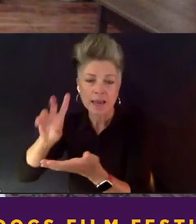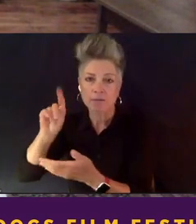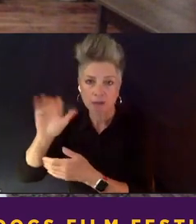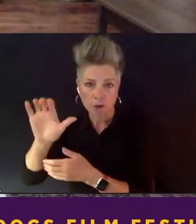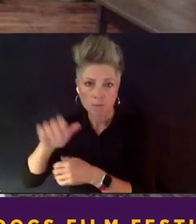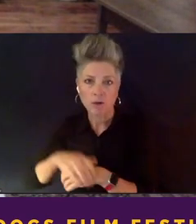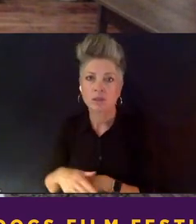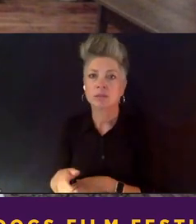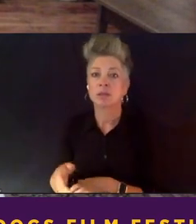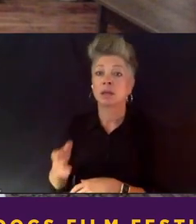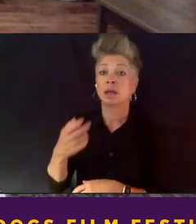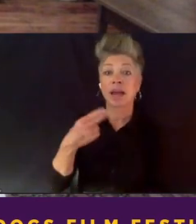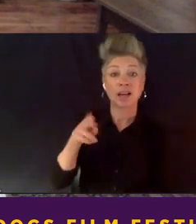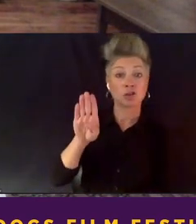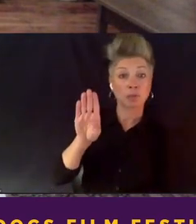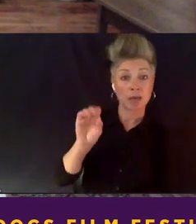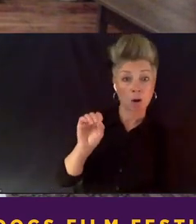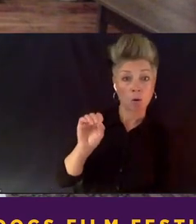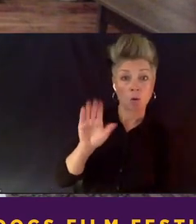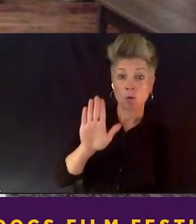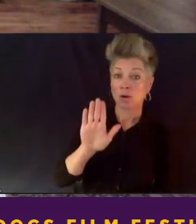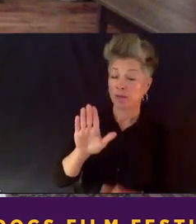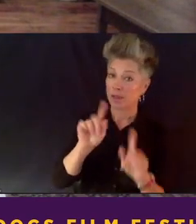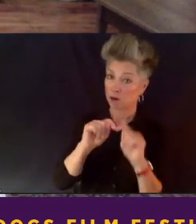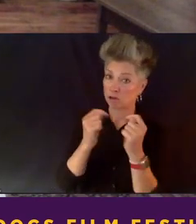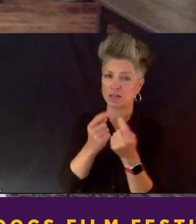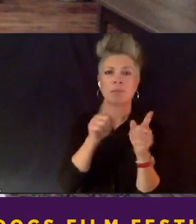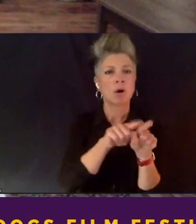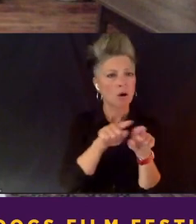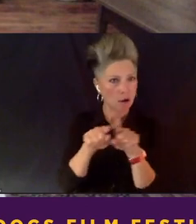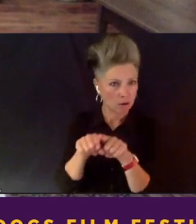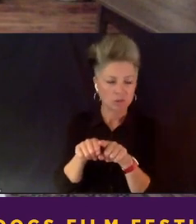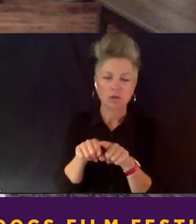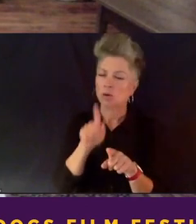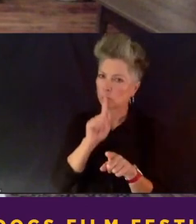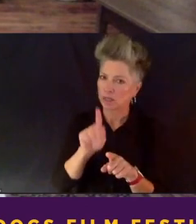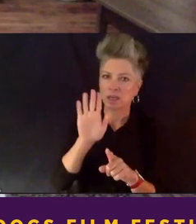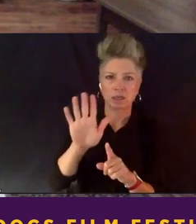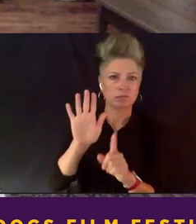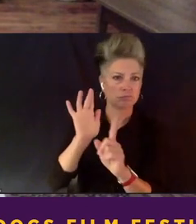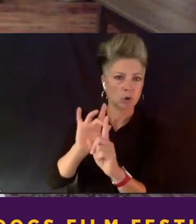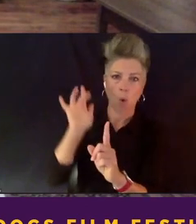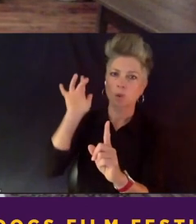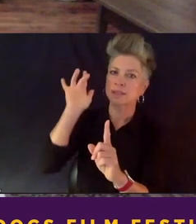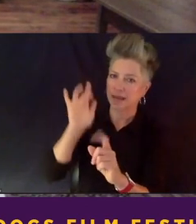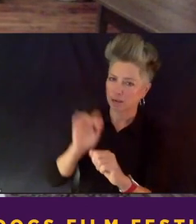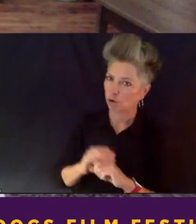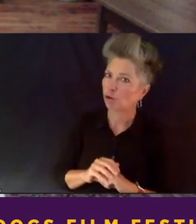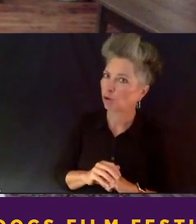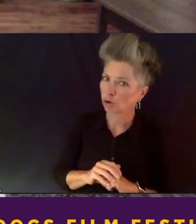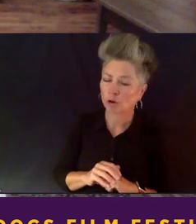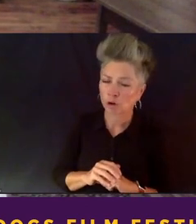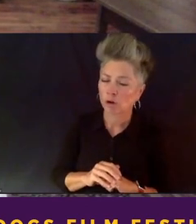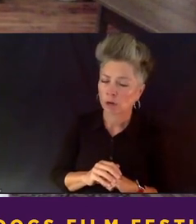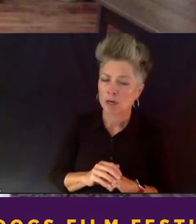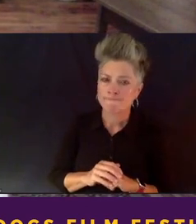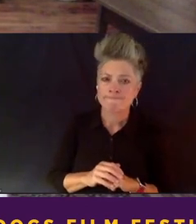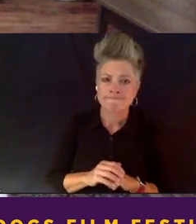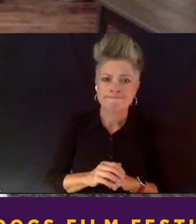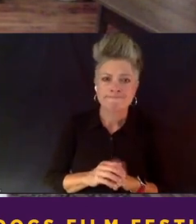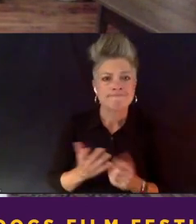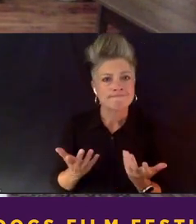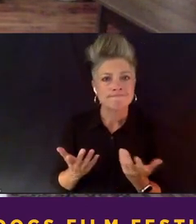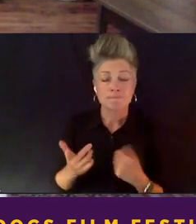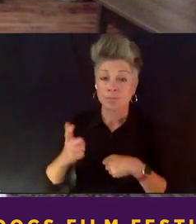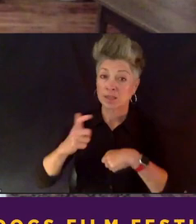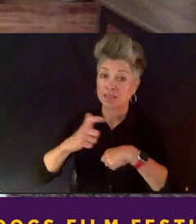their team who we work with, uh, also right up their gold standard, uh, you know, time is, uh, is something